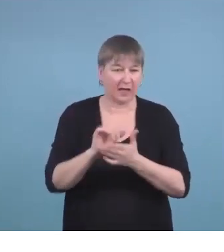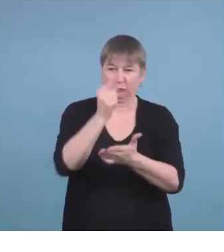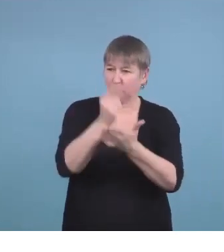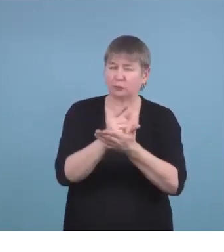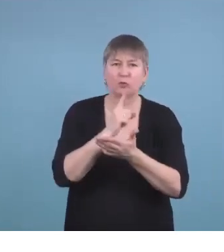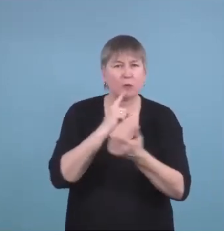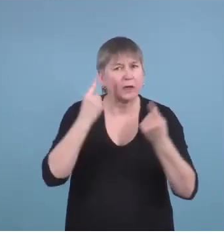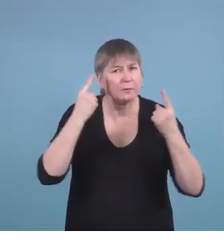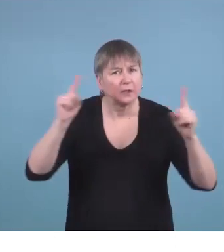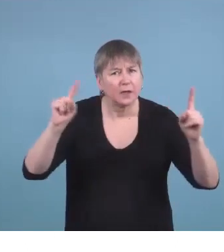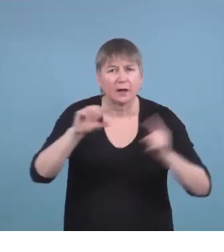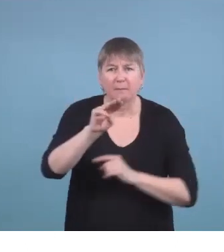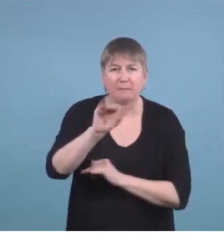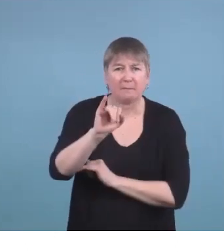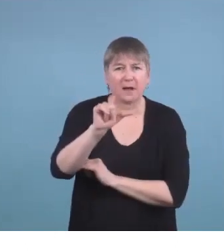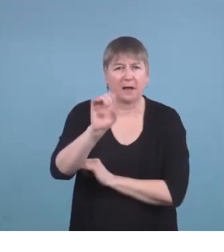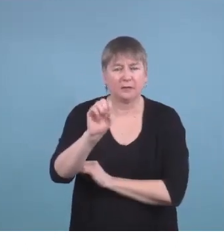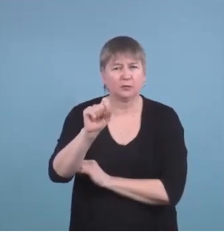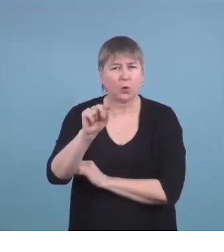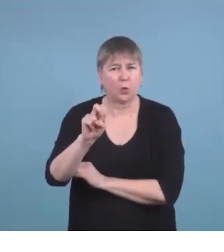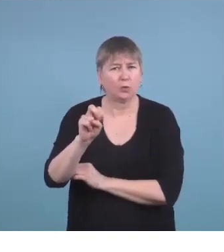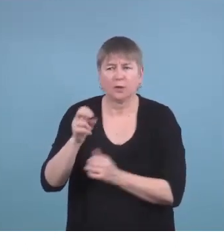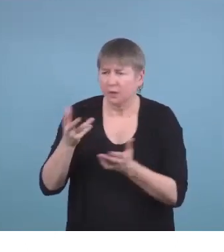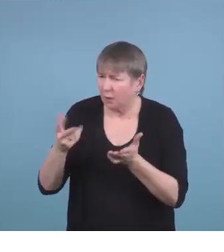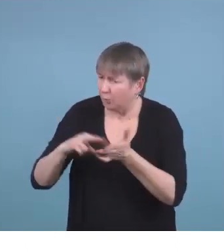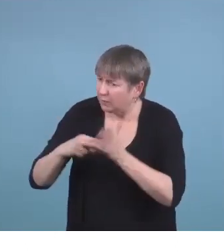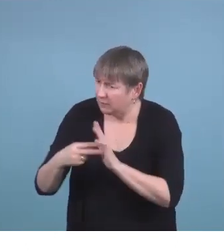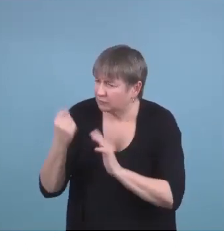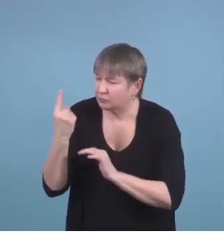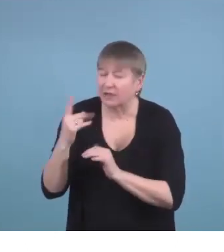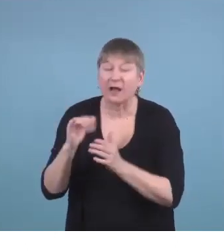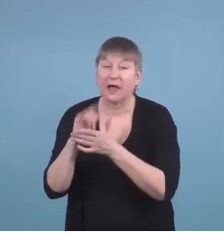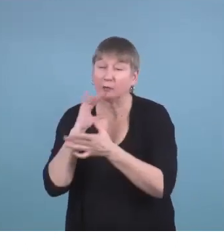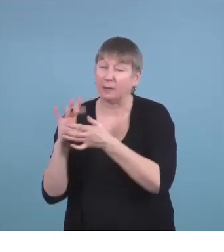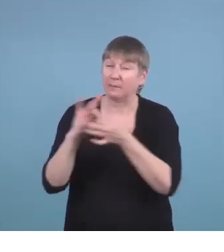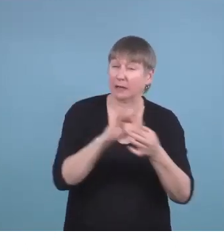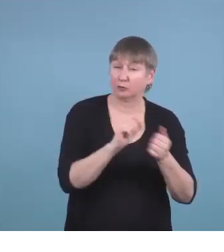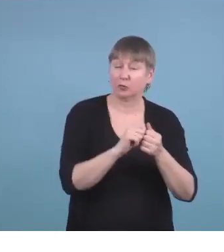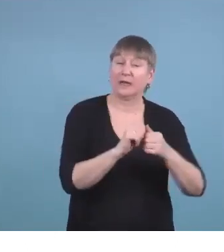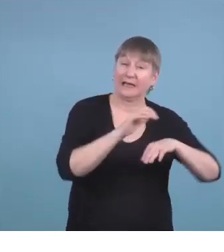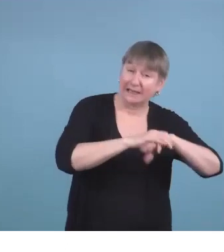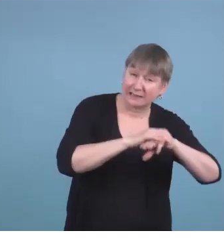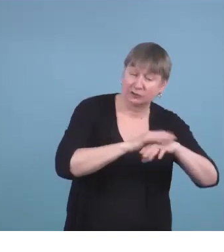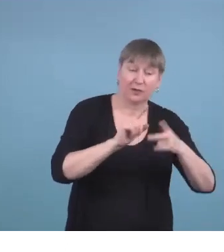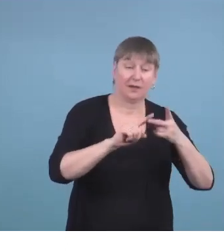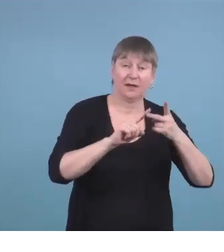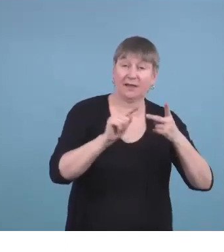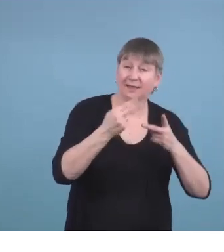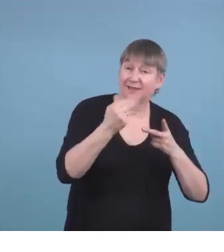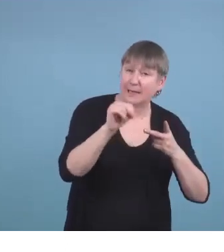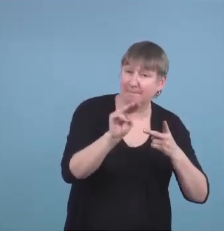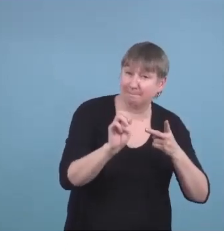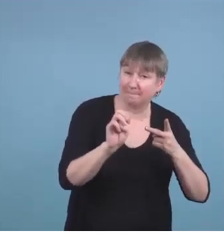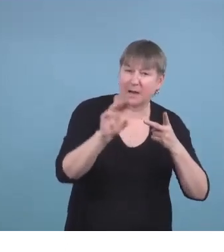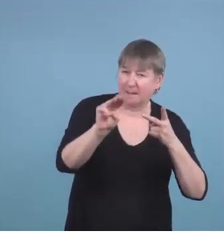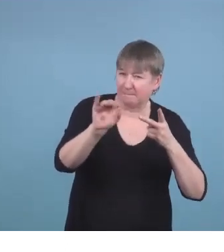what they mean. And again, that ties back to that English and those themes of those milestones